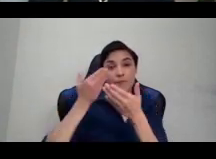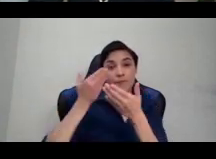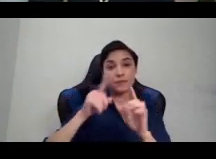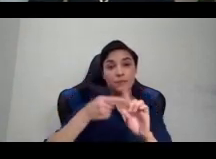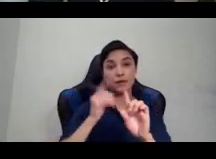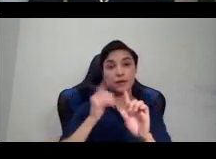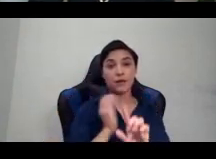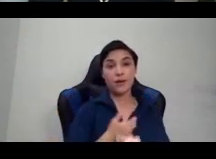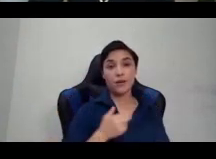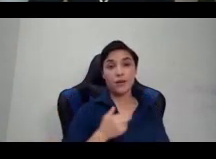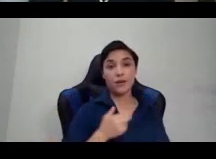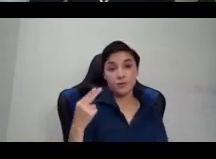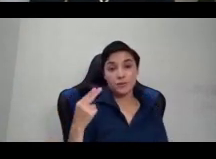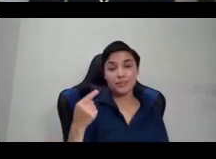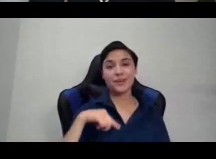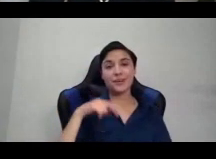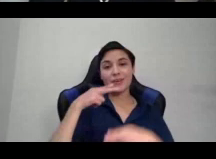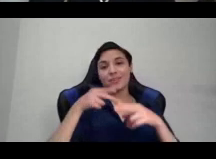remix.